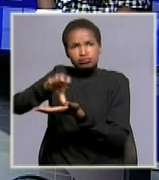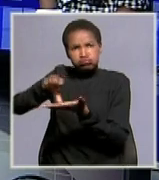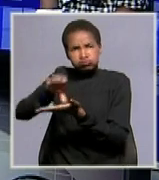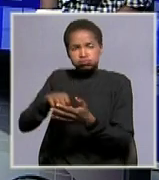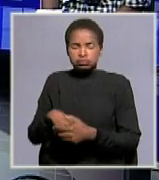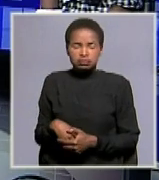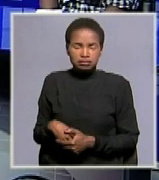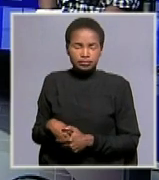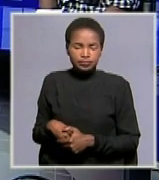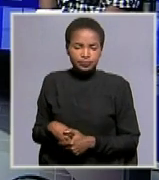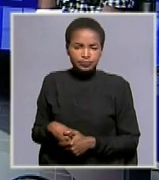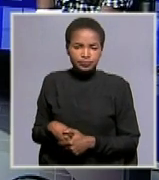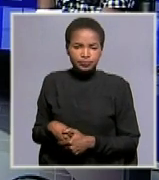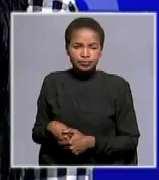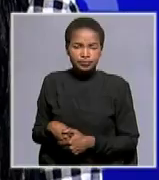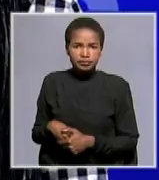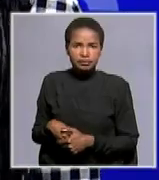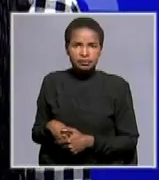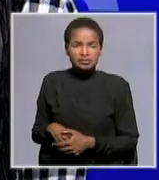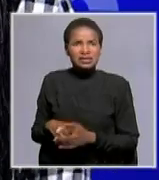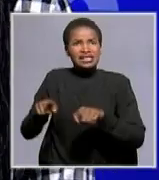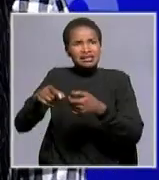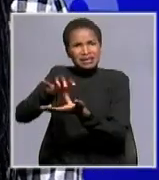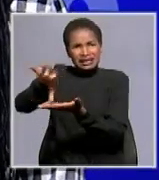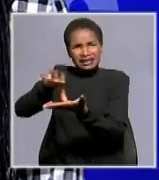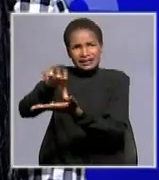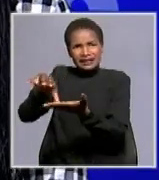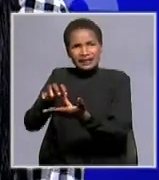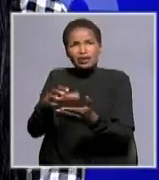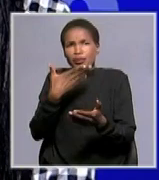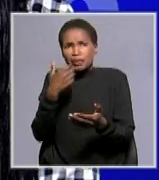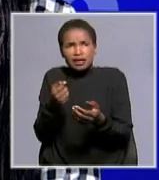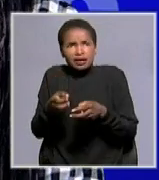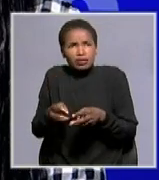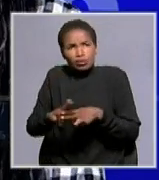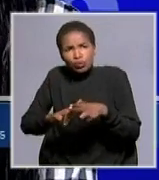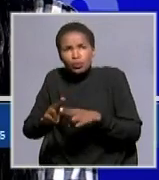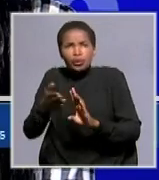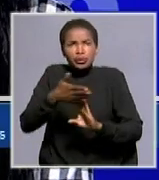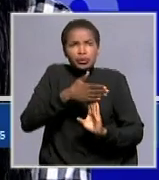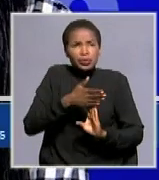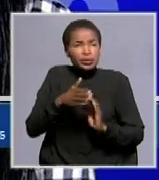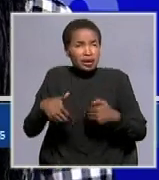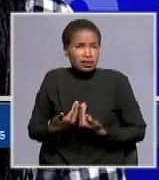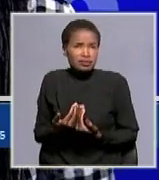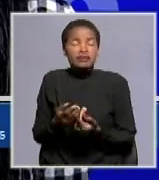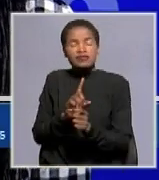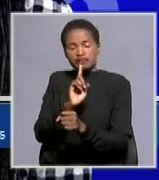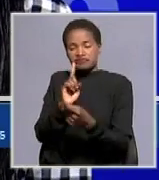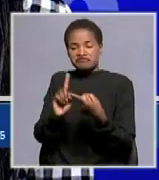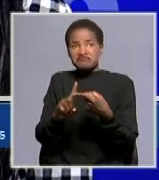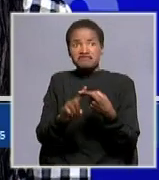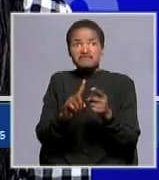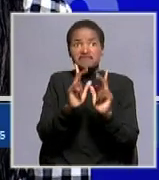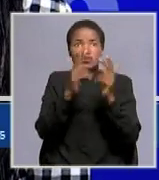to be able to effectively manage solid waste and preferably in a sustainable manner we need to educate uh our people